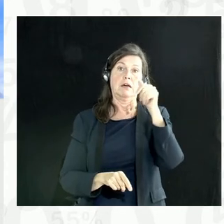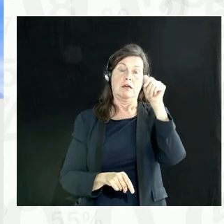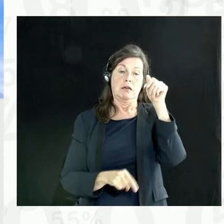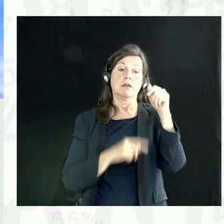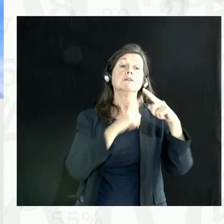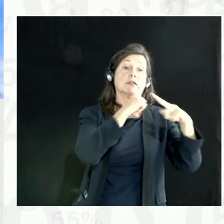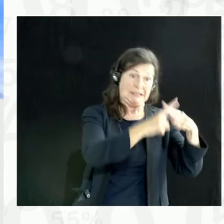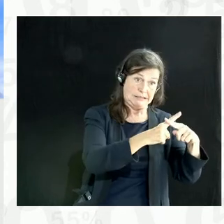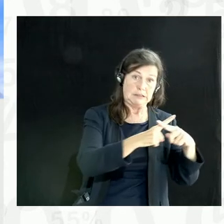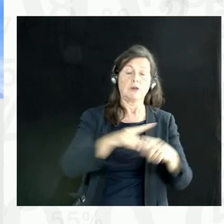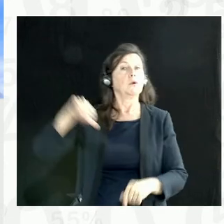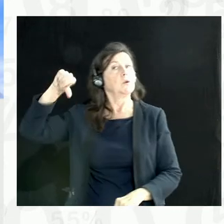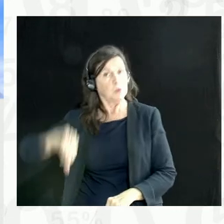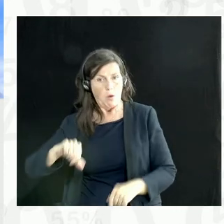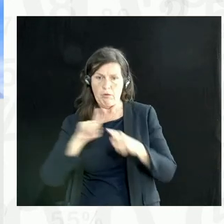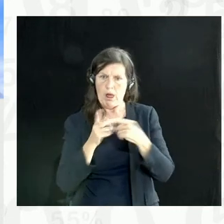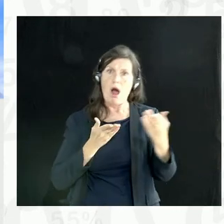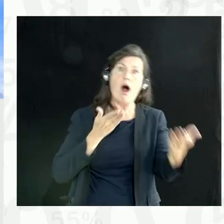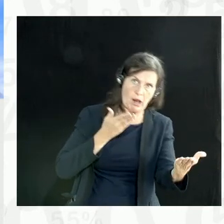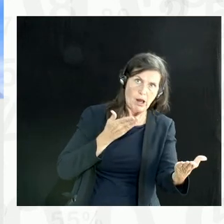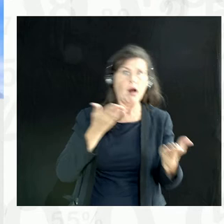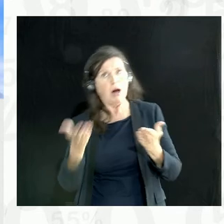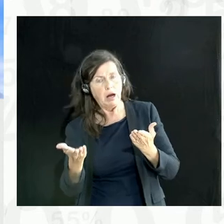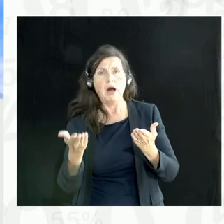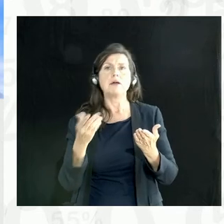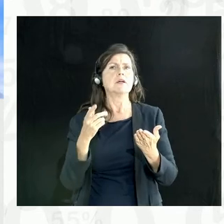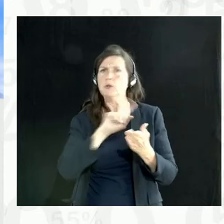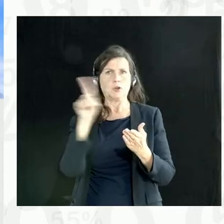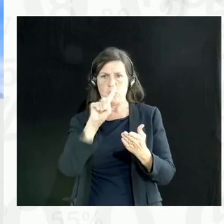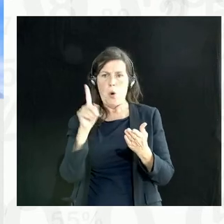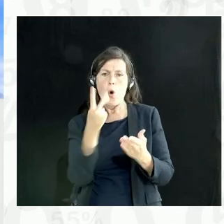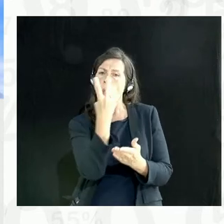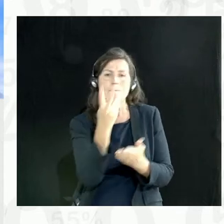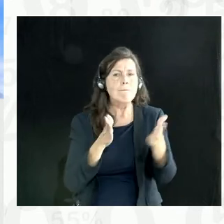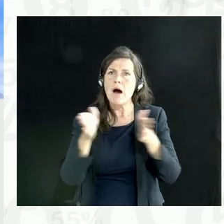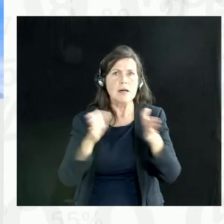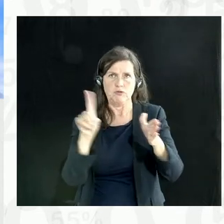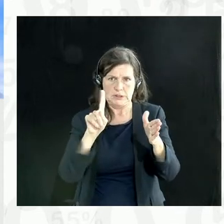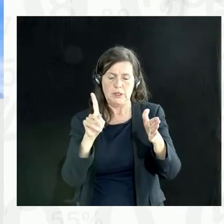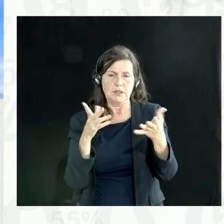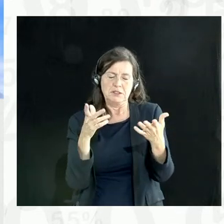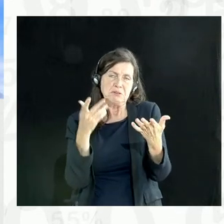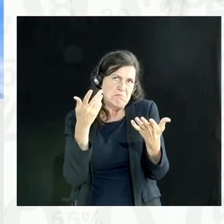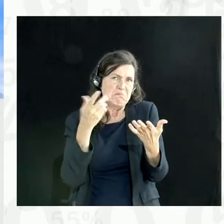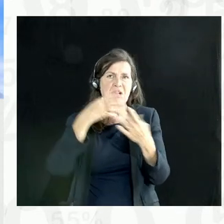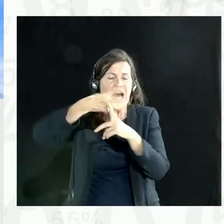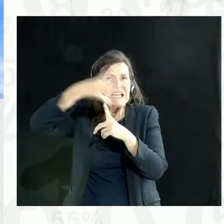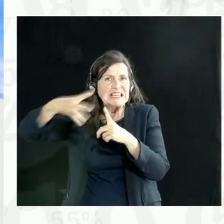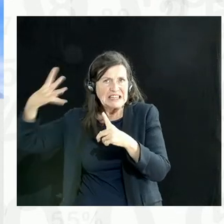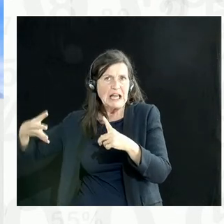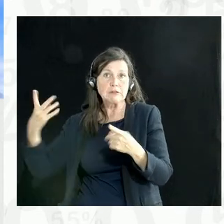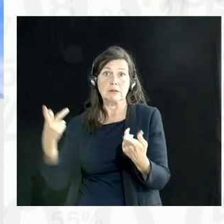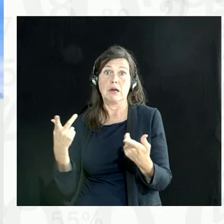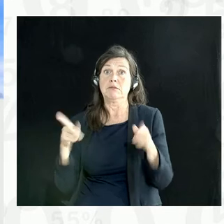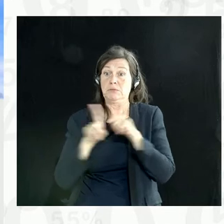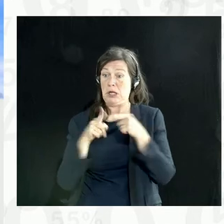people in a centralized environment get access or completely public where anyone like a 14 year